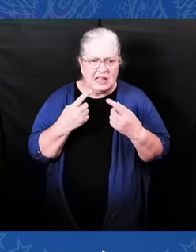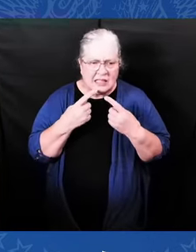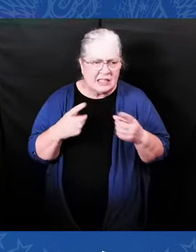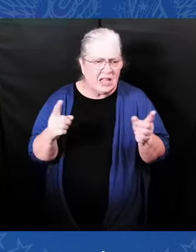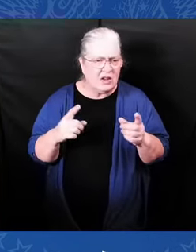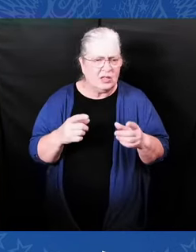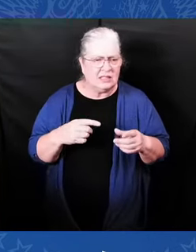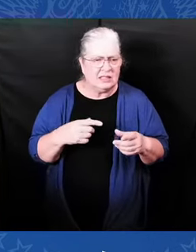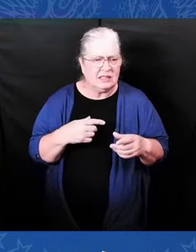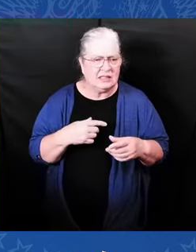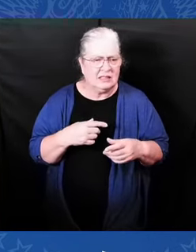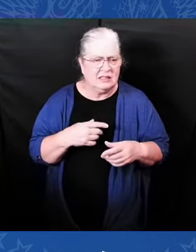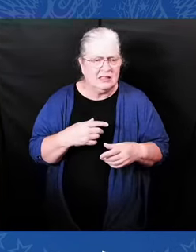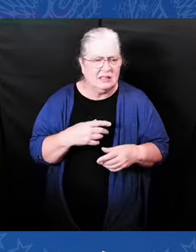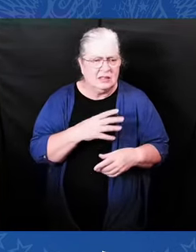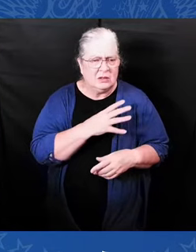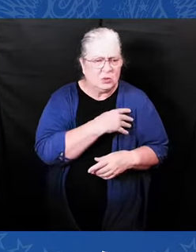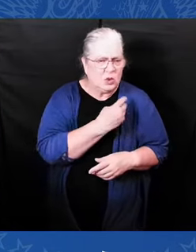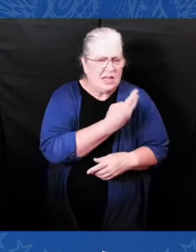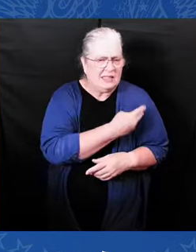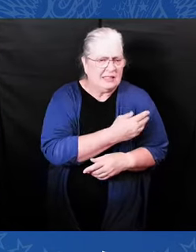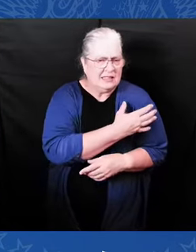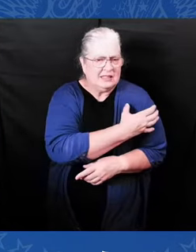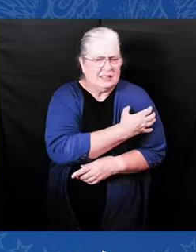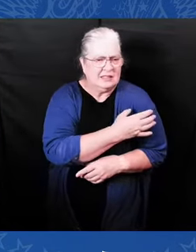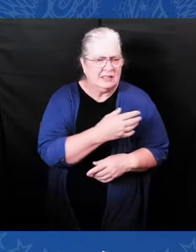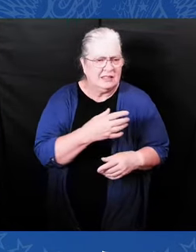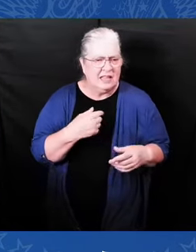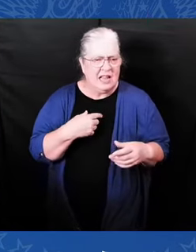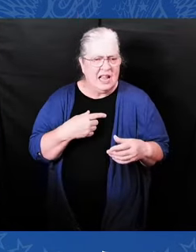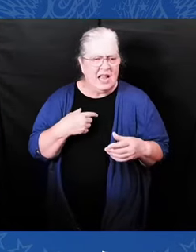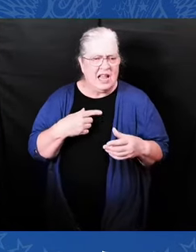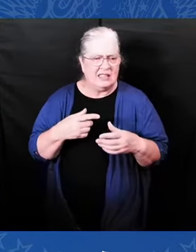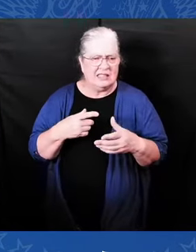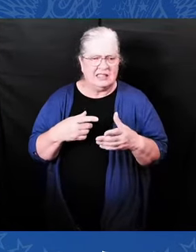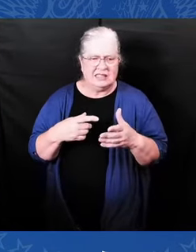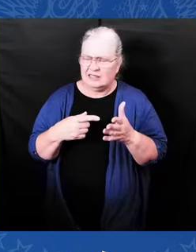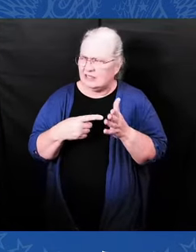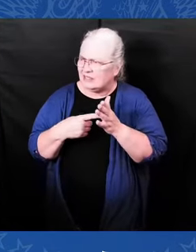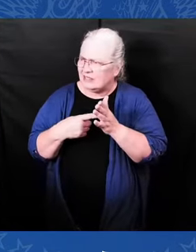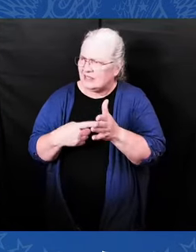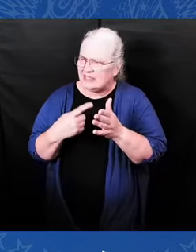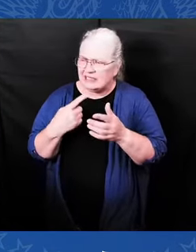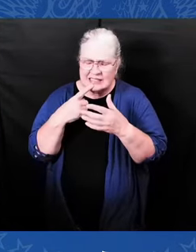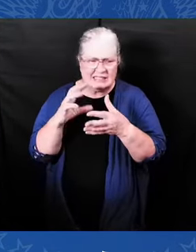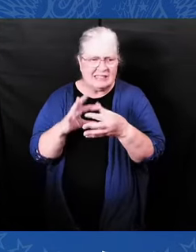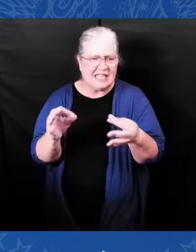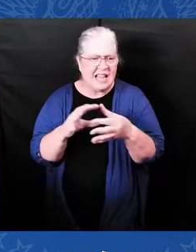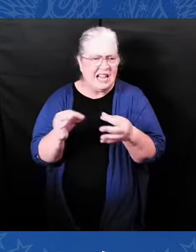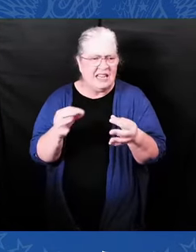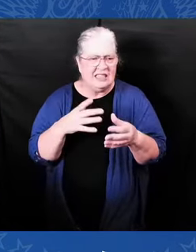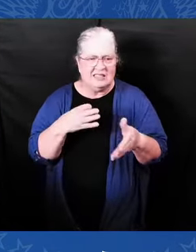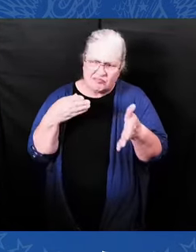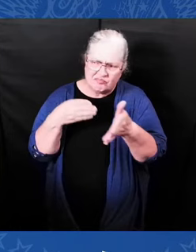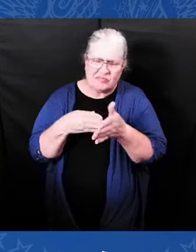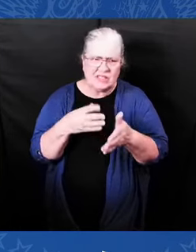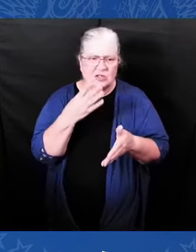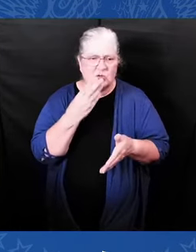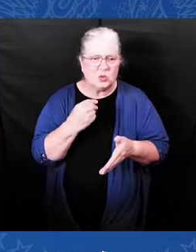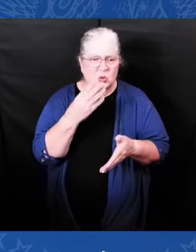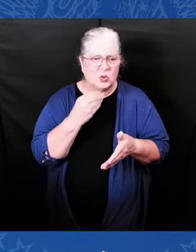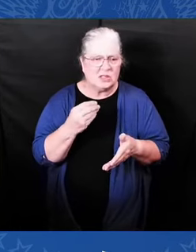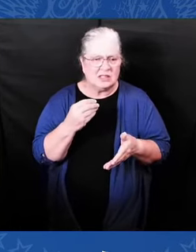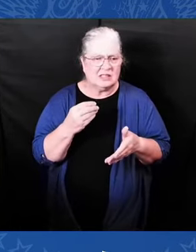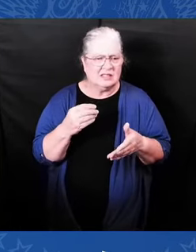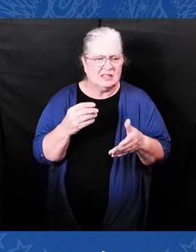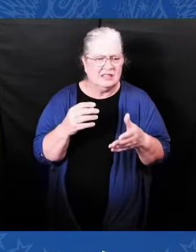racist bile we heard in Germany in the 30s — neo-Nazis, the Ku Klux Klan, white supremacists. And in the process of